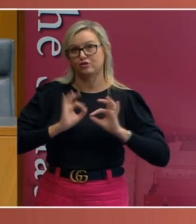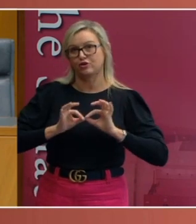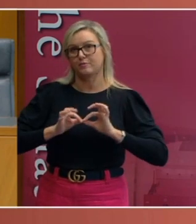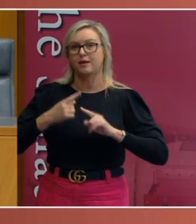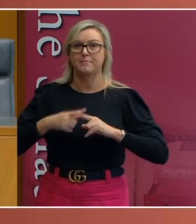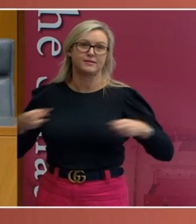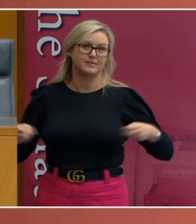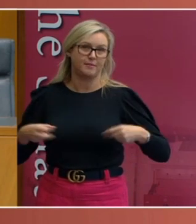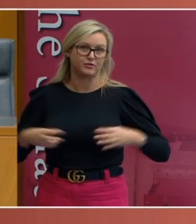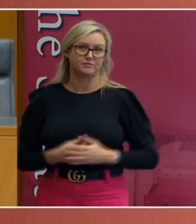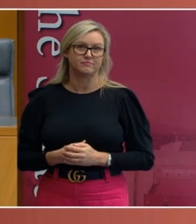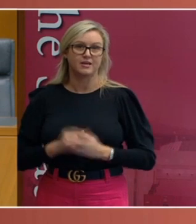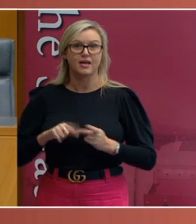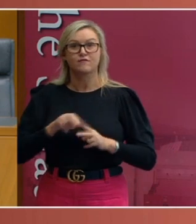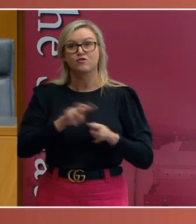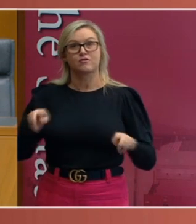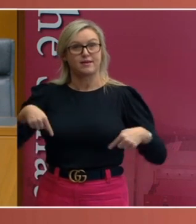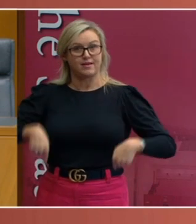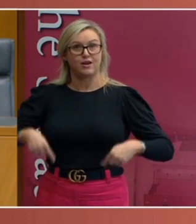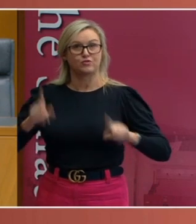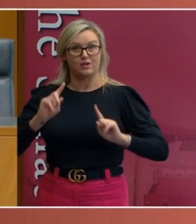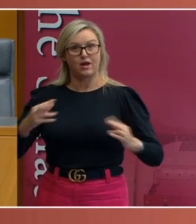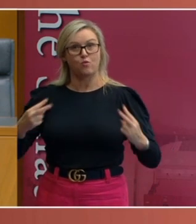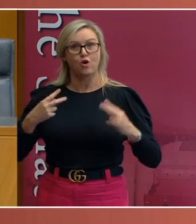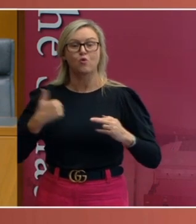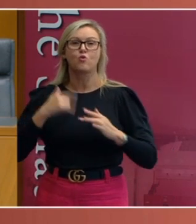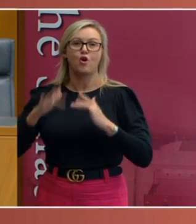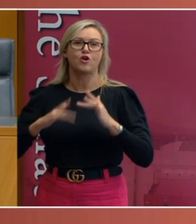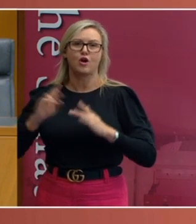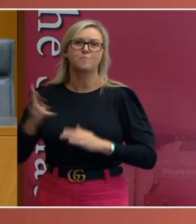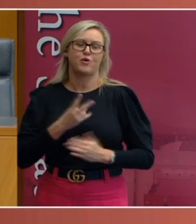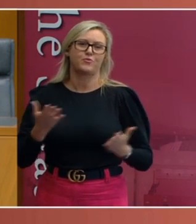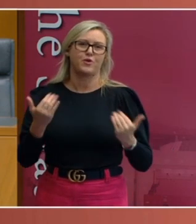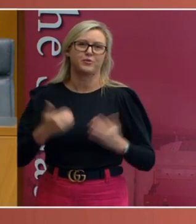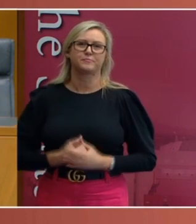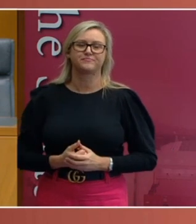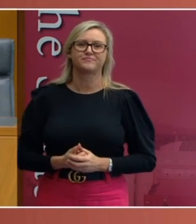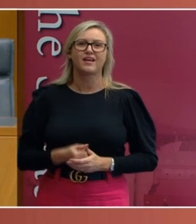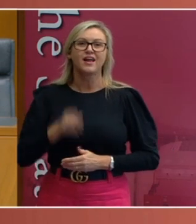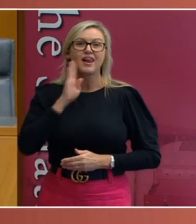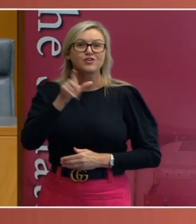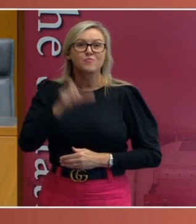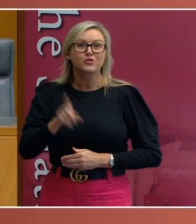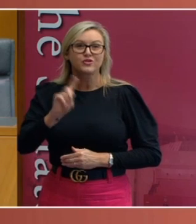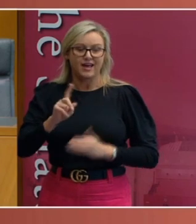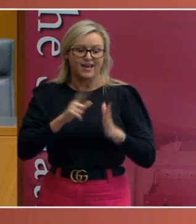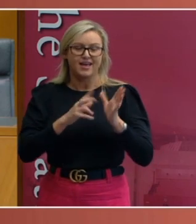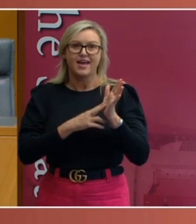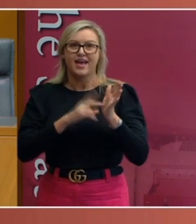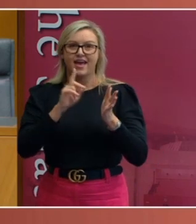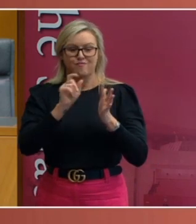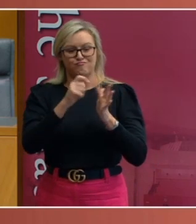warmly welcome you all, whether you're attending in person or online. Our lecturer today is Professor Anne Toomey AO.